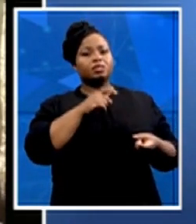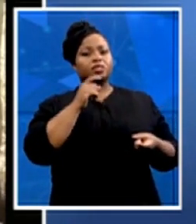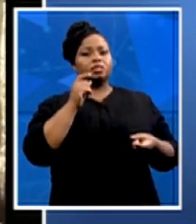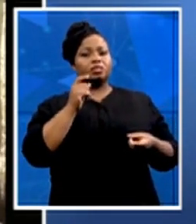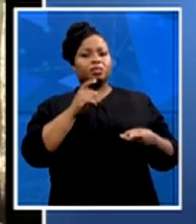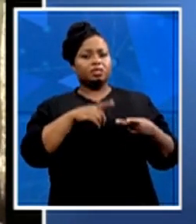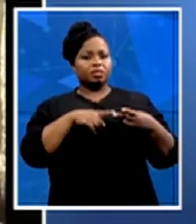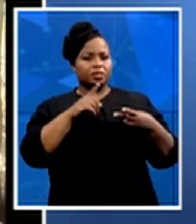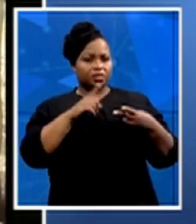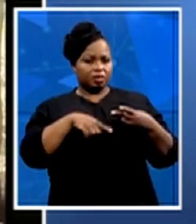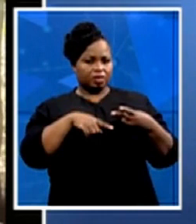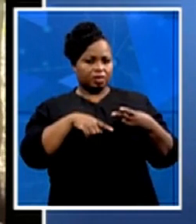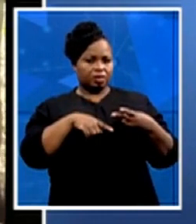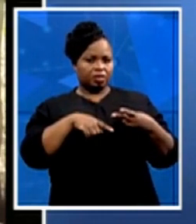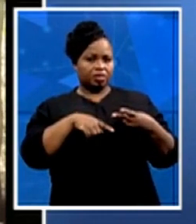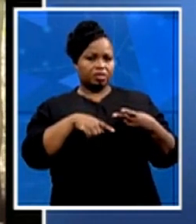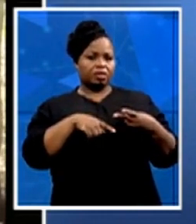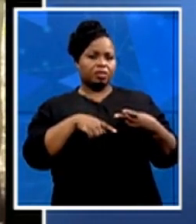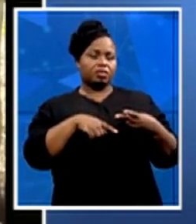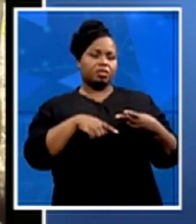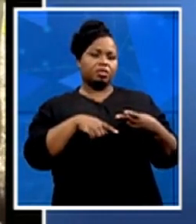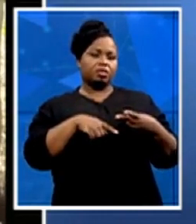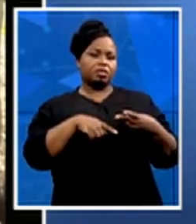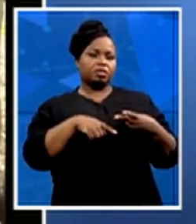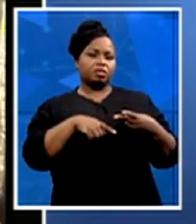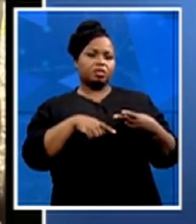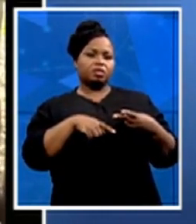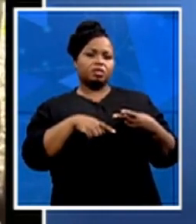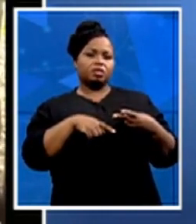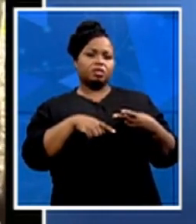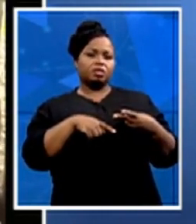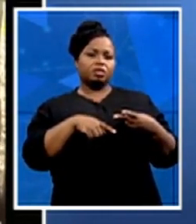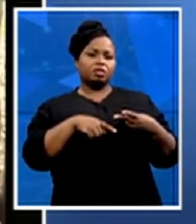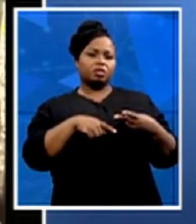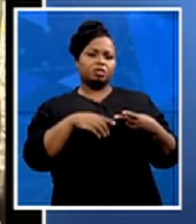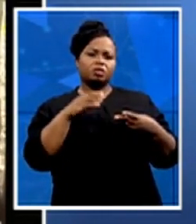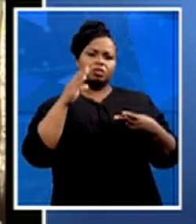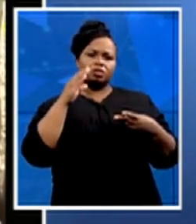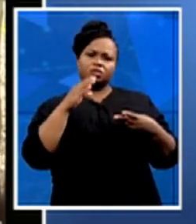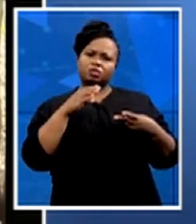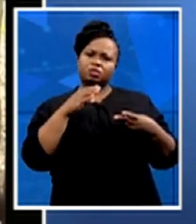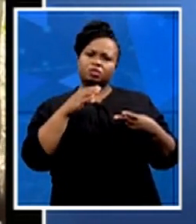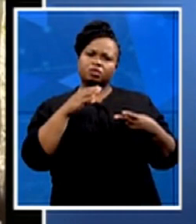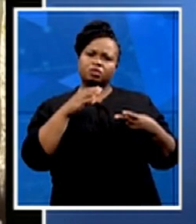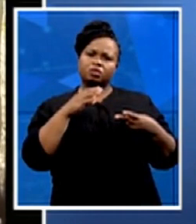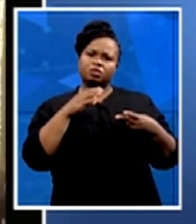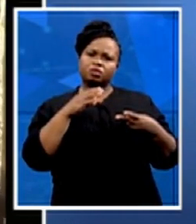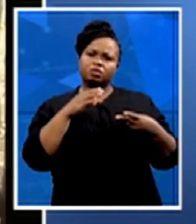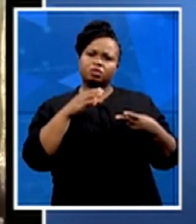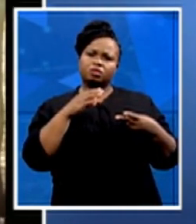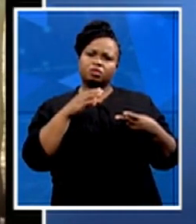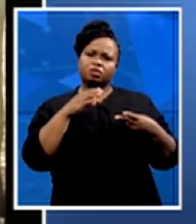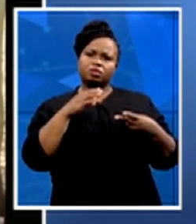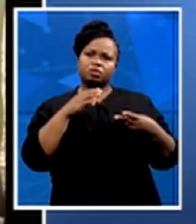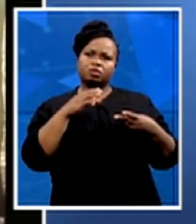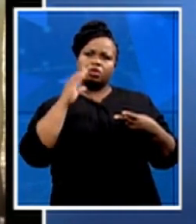retirement of older people who ought to be retiring from the public sector in order to make space for young people to get into